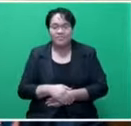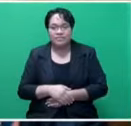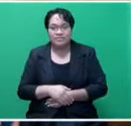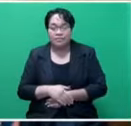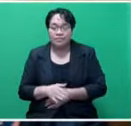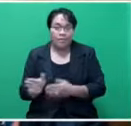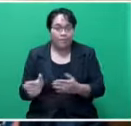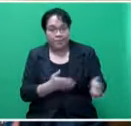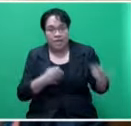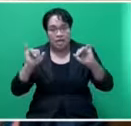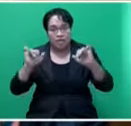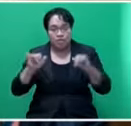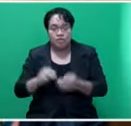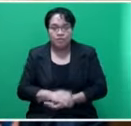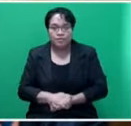issue, sir,